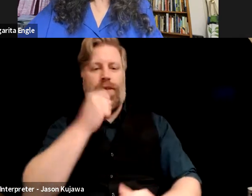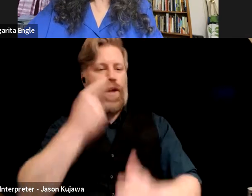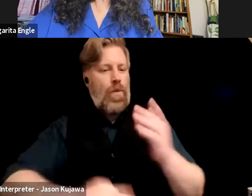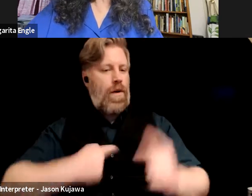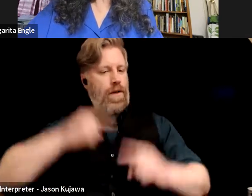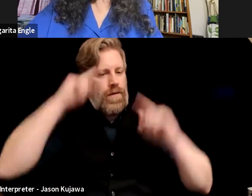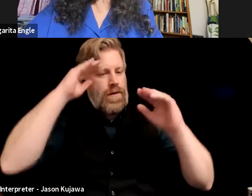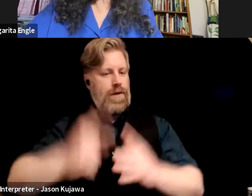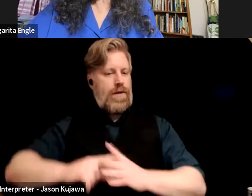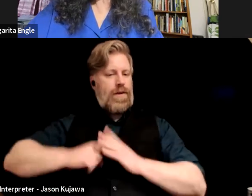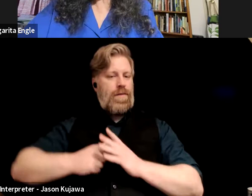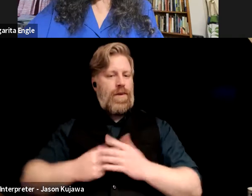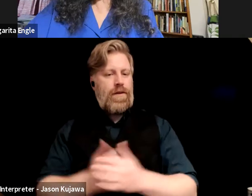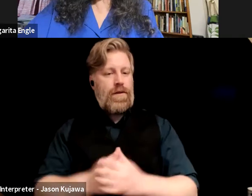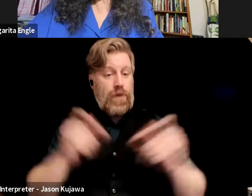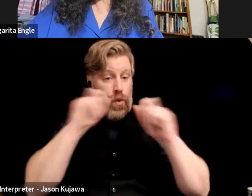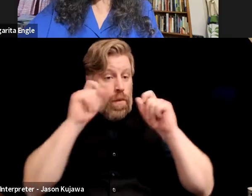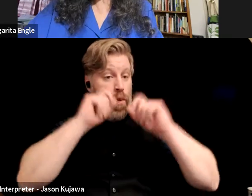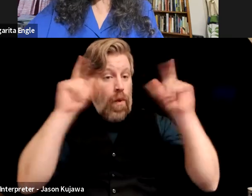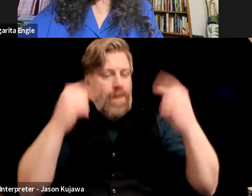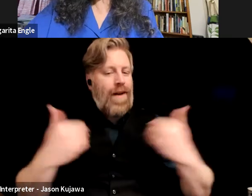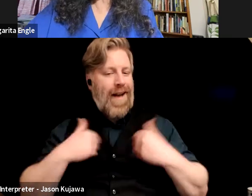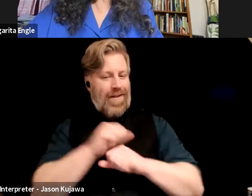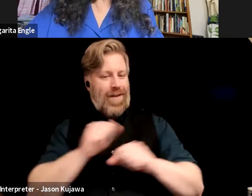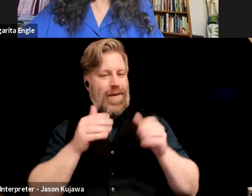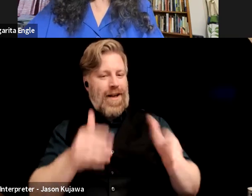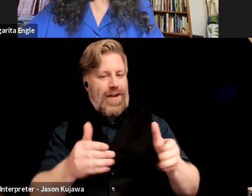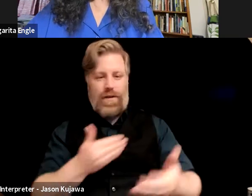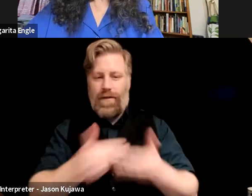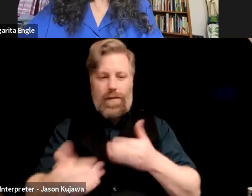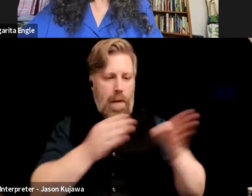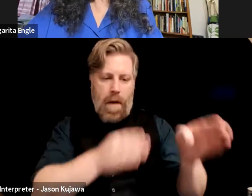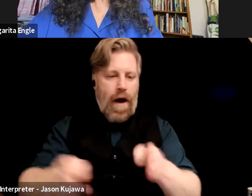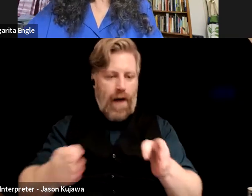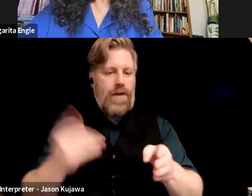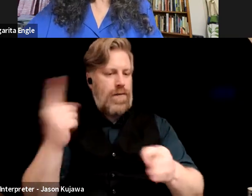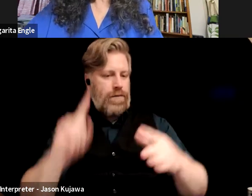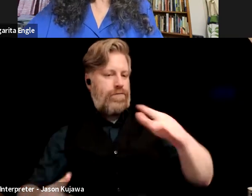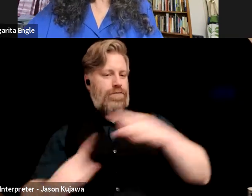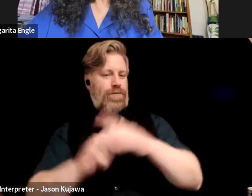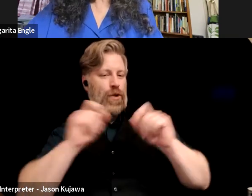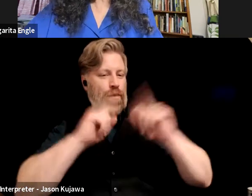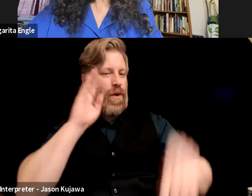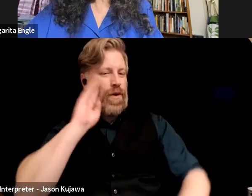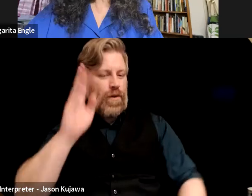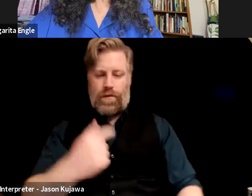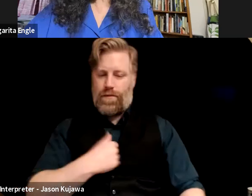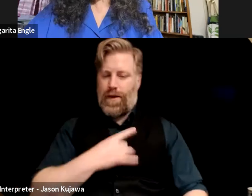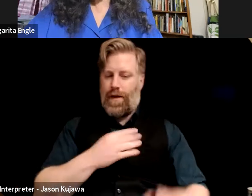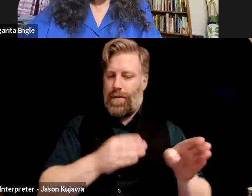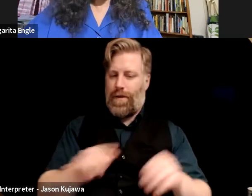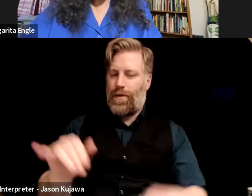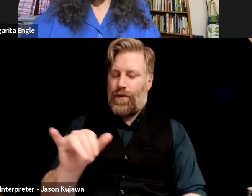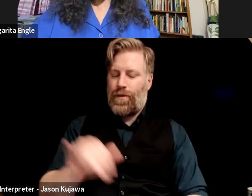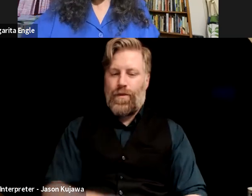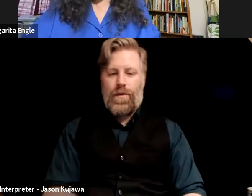magic and surprise, no matter how well you plan. But yeah, I do like to plan. But with novels in verse with poetry